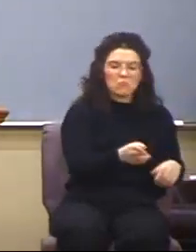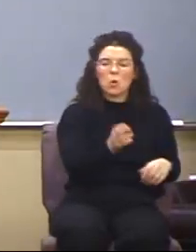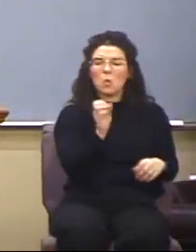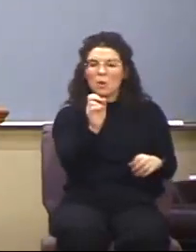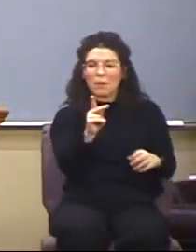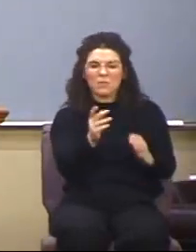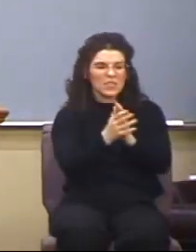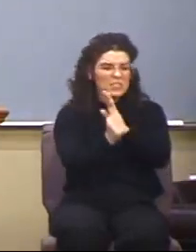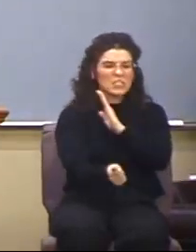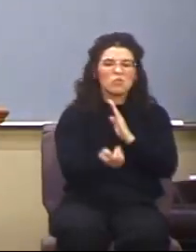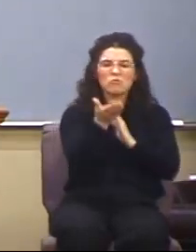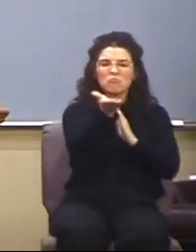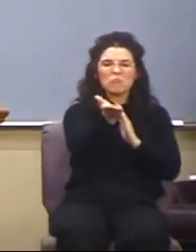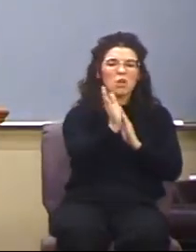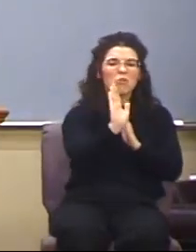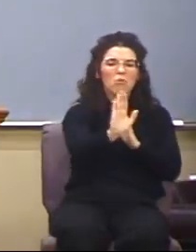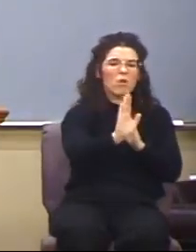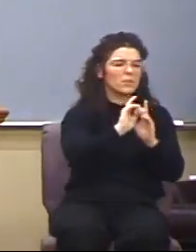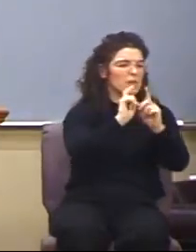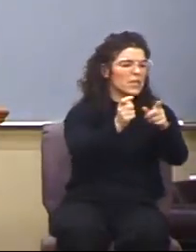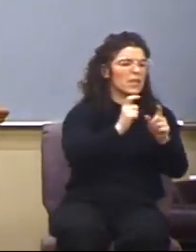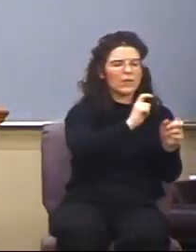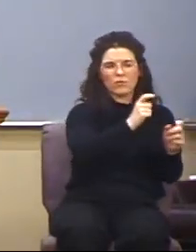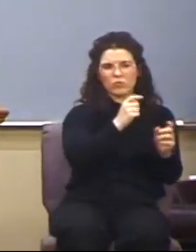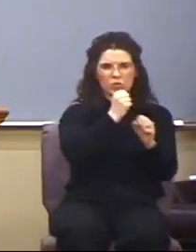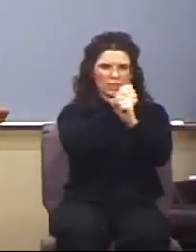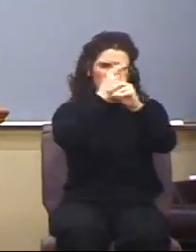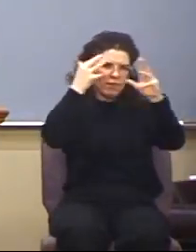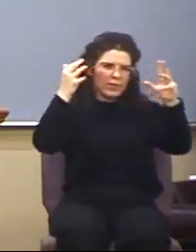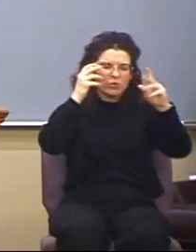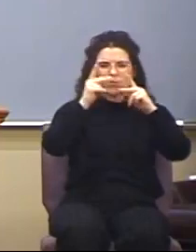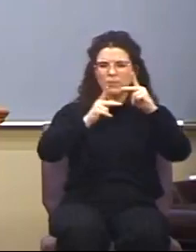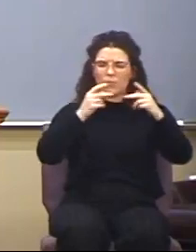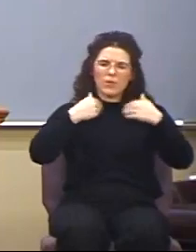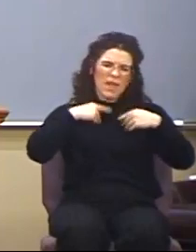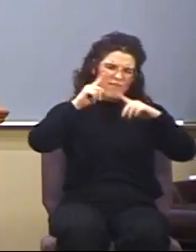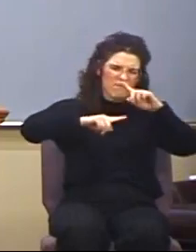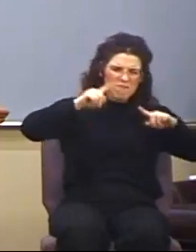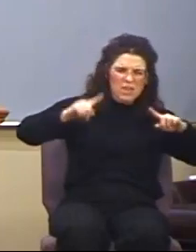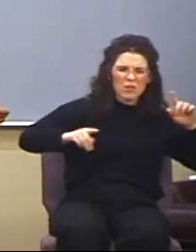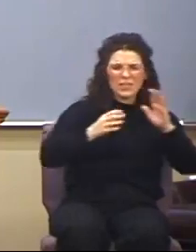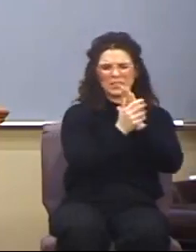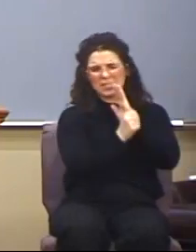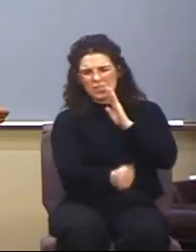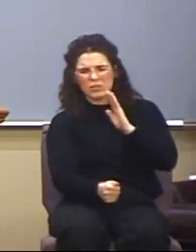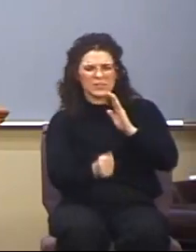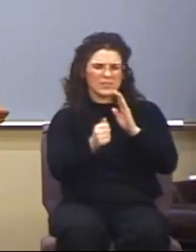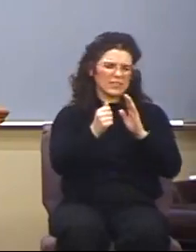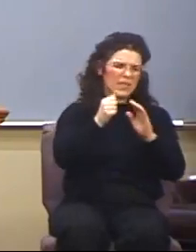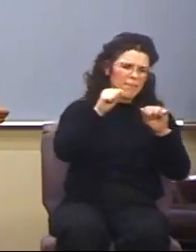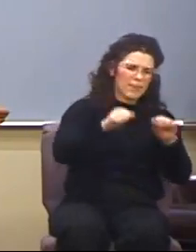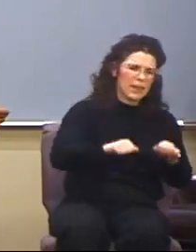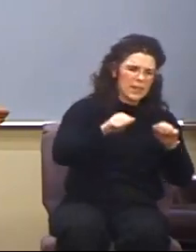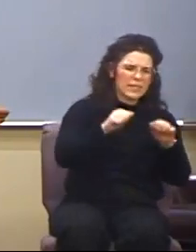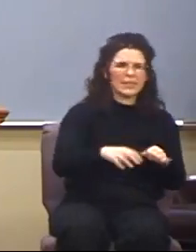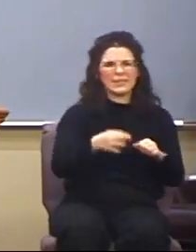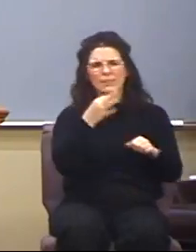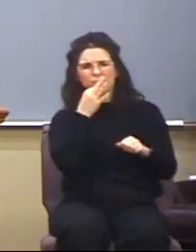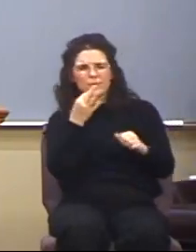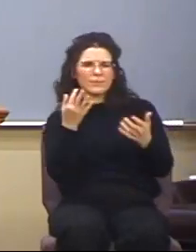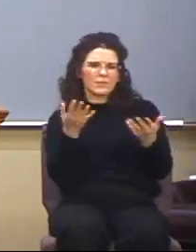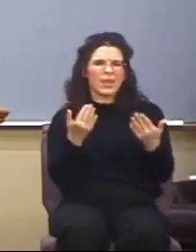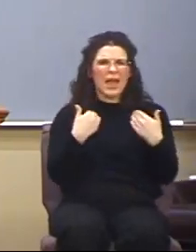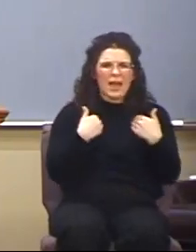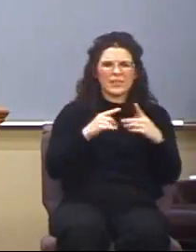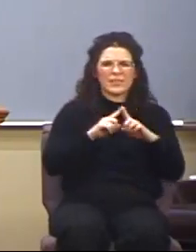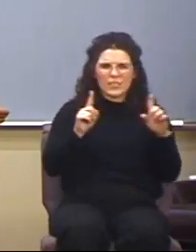if you can just envision, there are folks that possess various skill sets, talents, abilities, okay? But wait a minute.